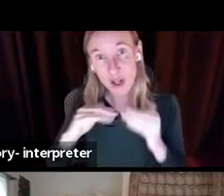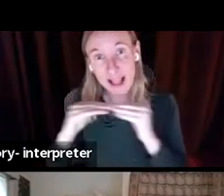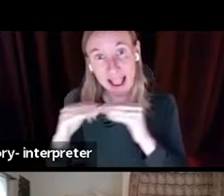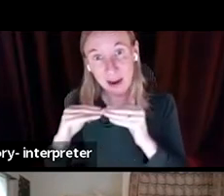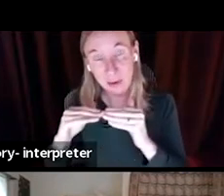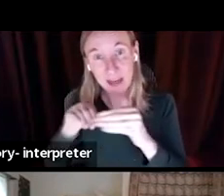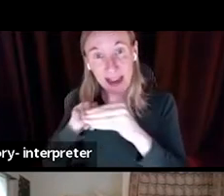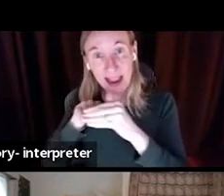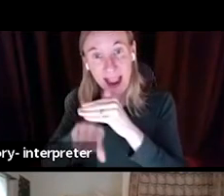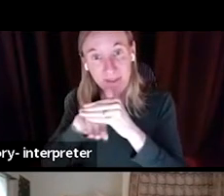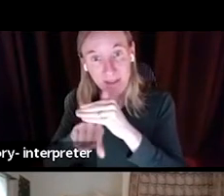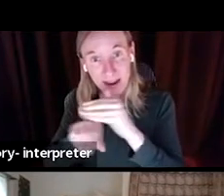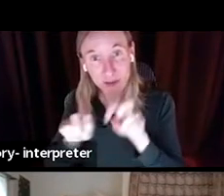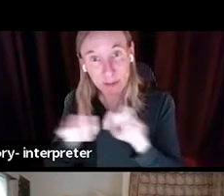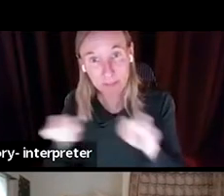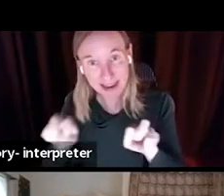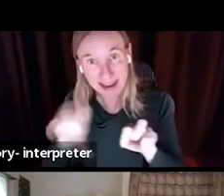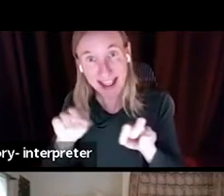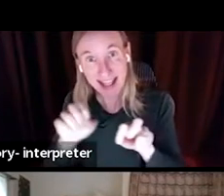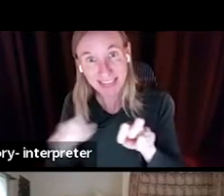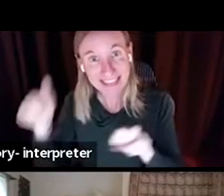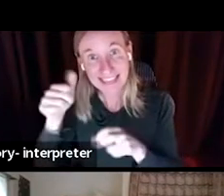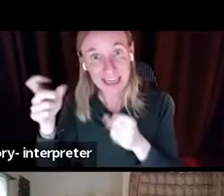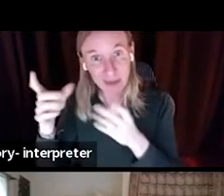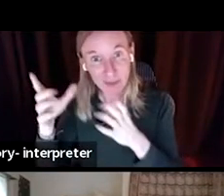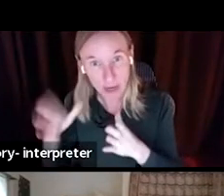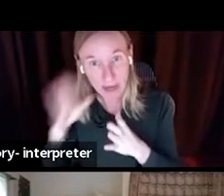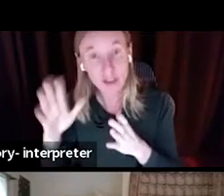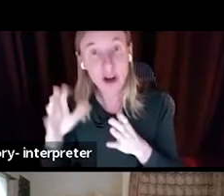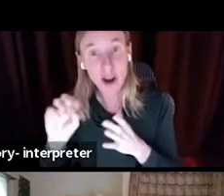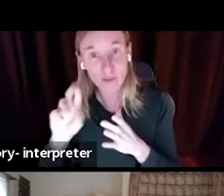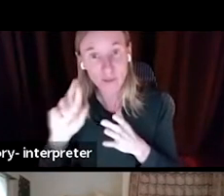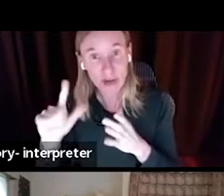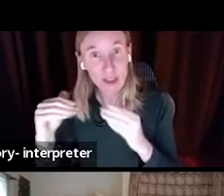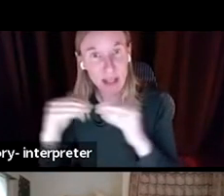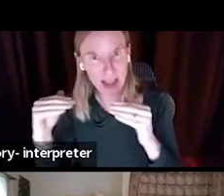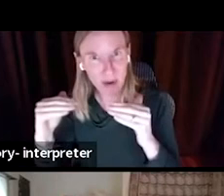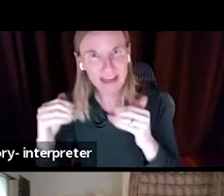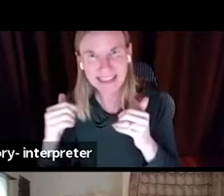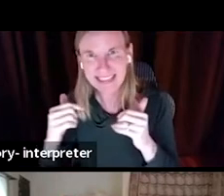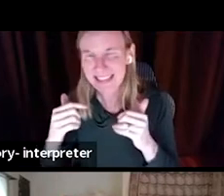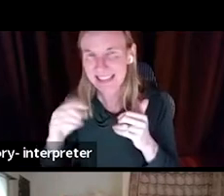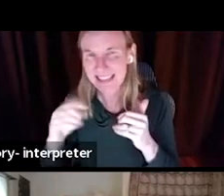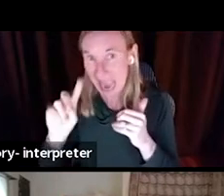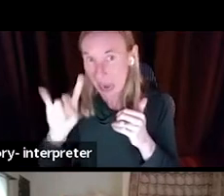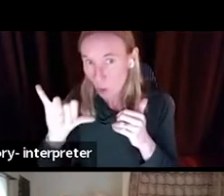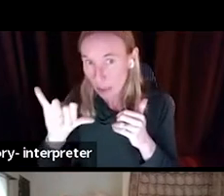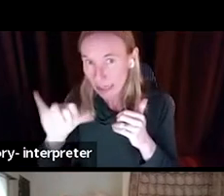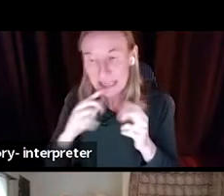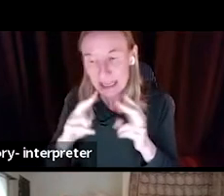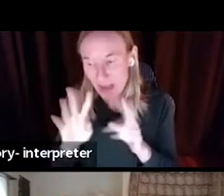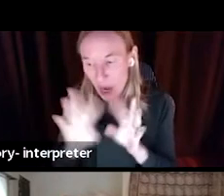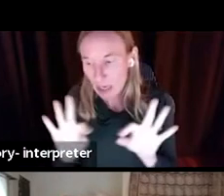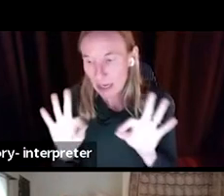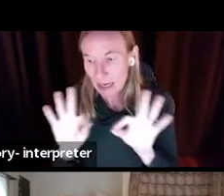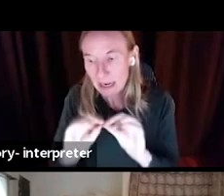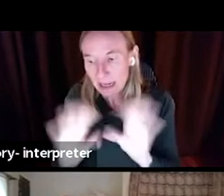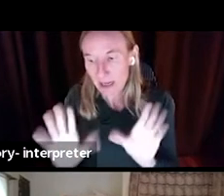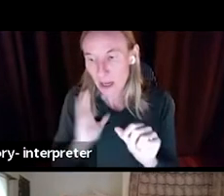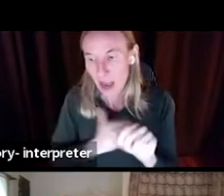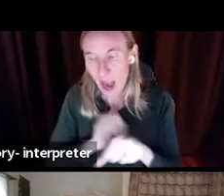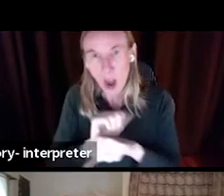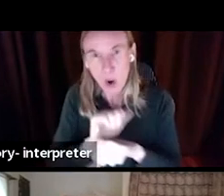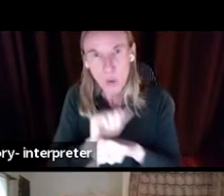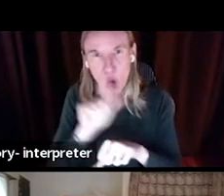executive director of racial equity states very clearly that our work is supposed to happen across all